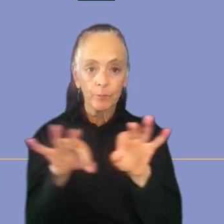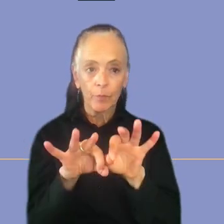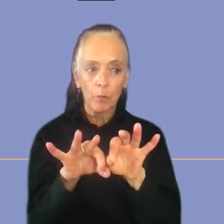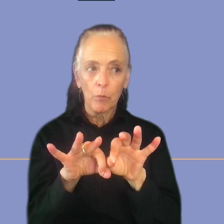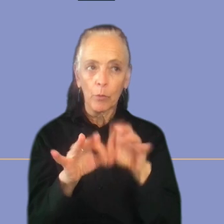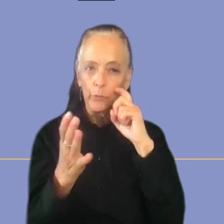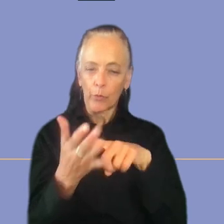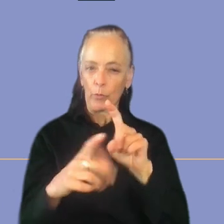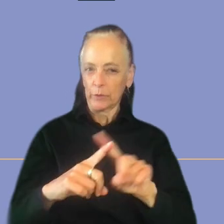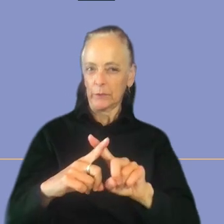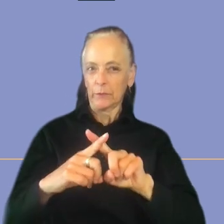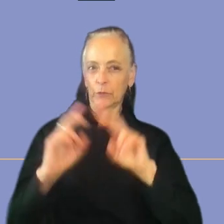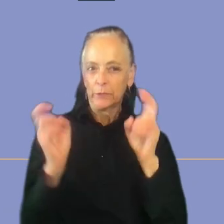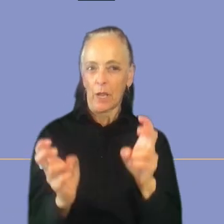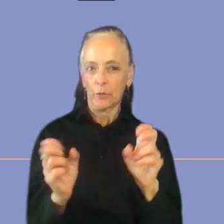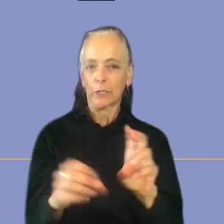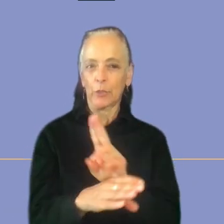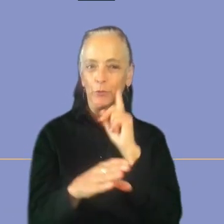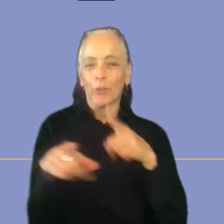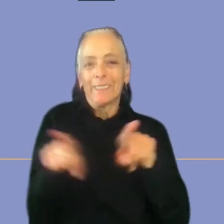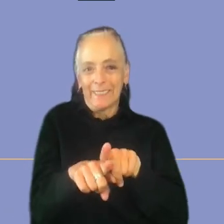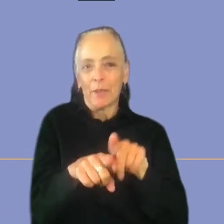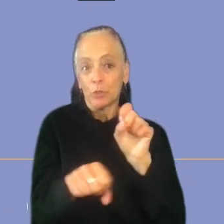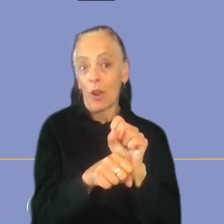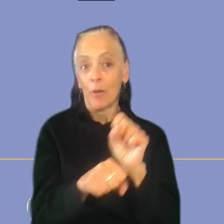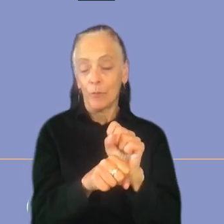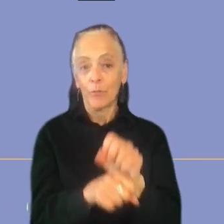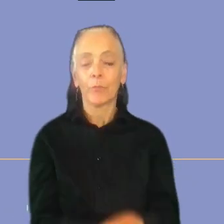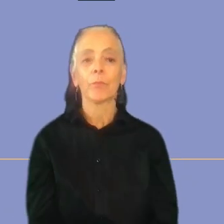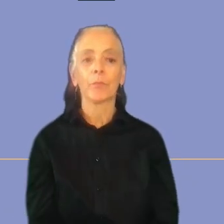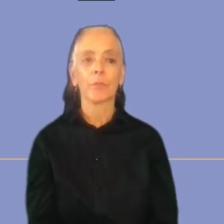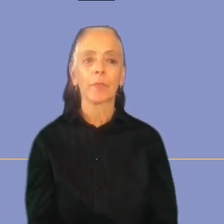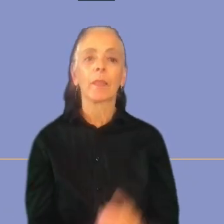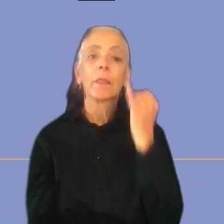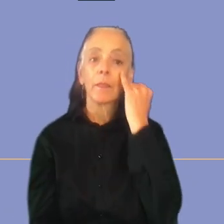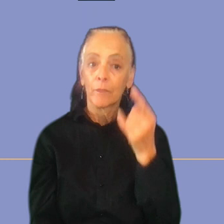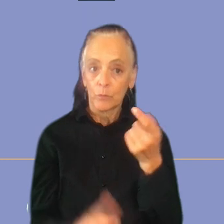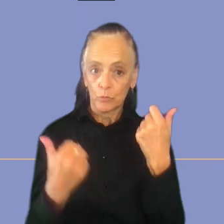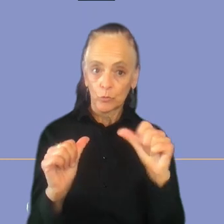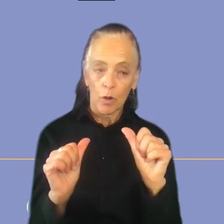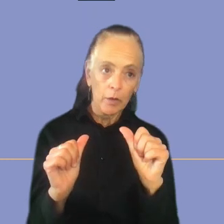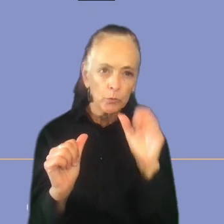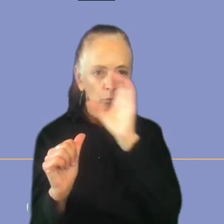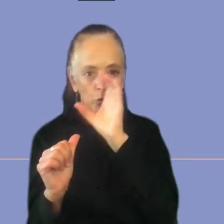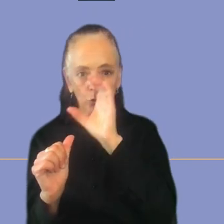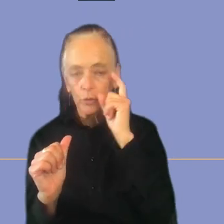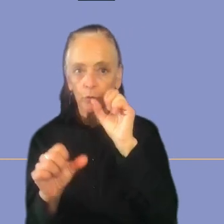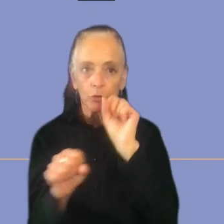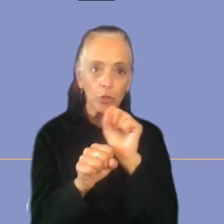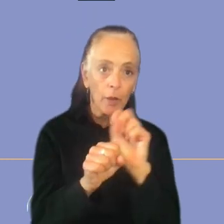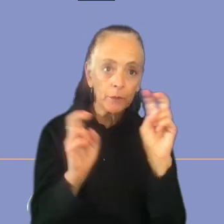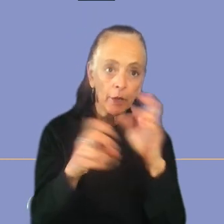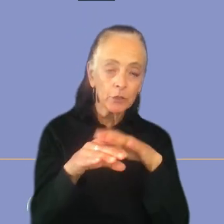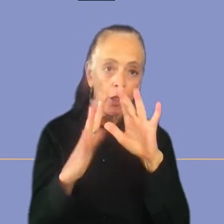different titles that can be used to talk about the same job especially if you are trying to search for job titles